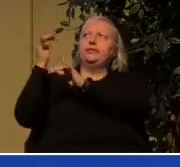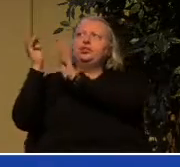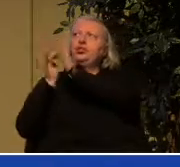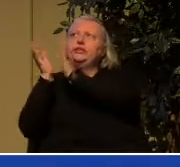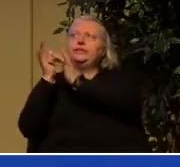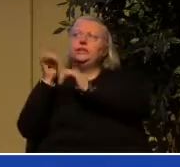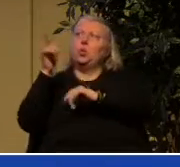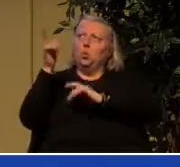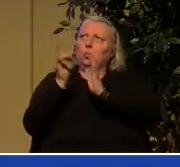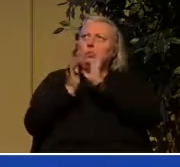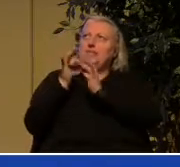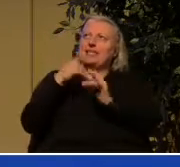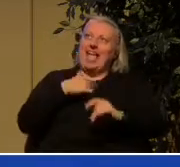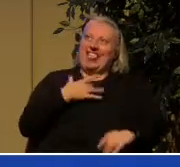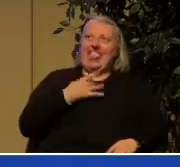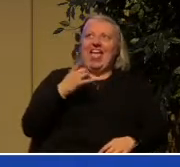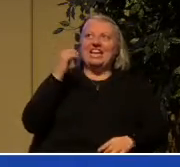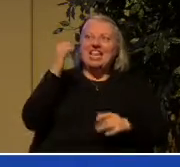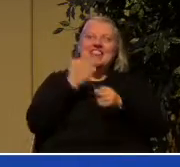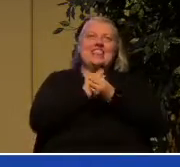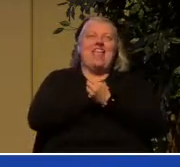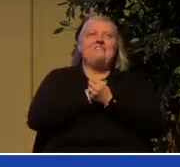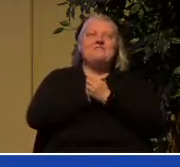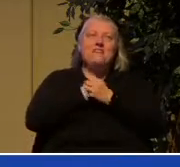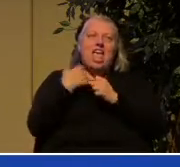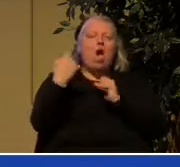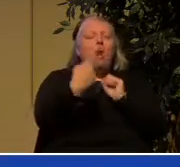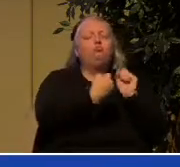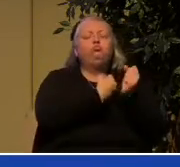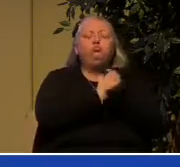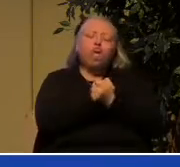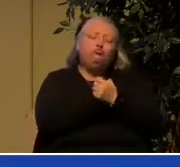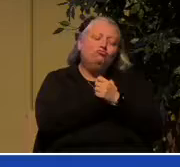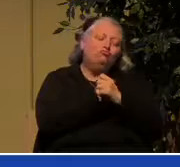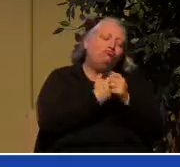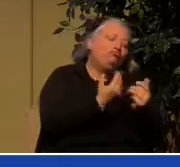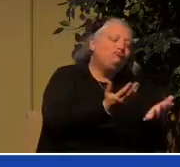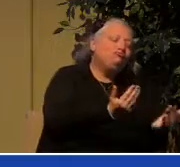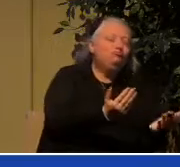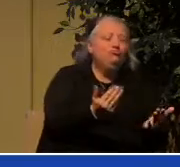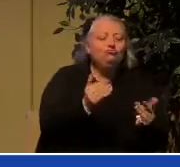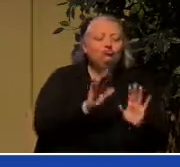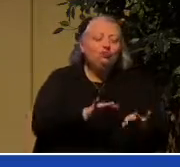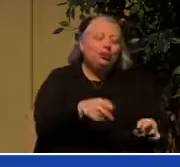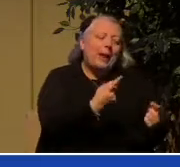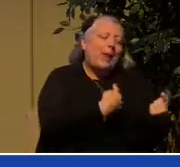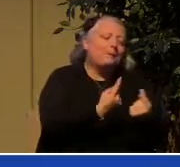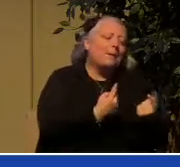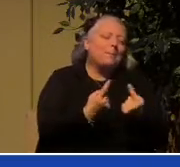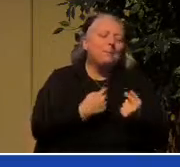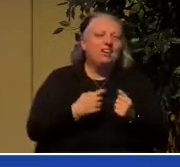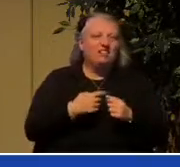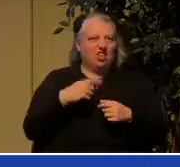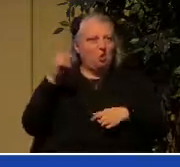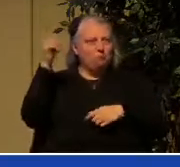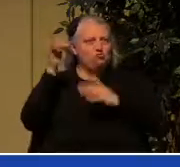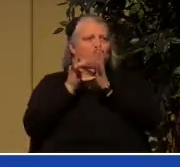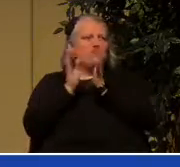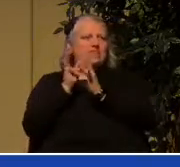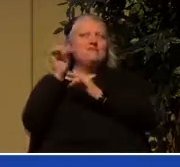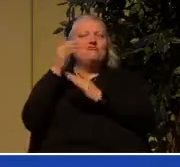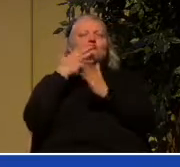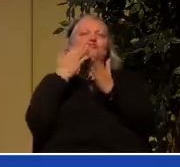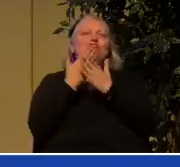lovable and he's huggable and he embraces the children and you know what I'm saying right he's the good